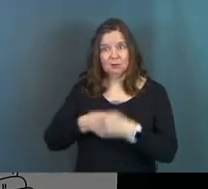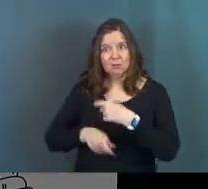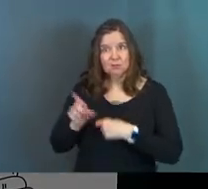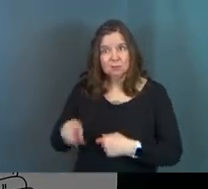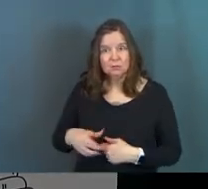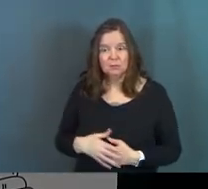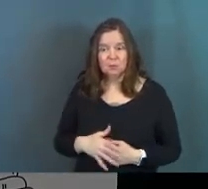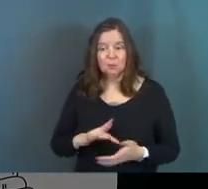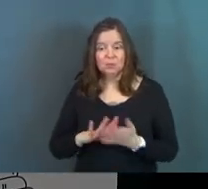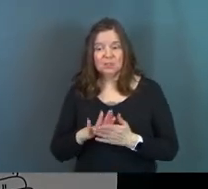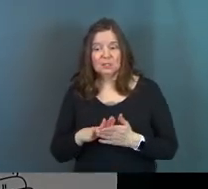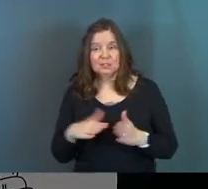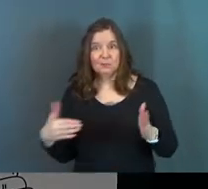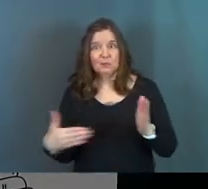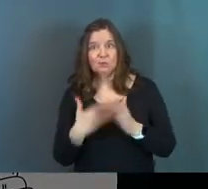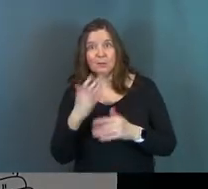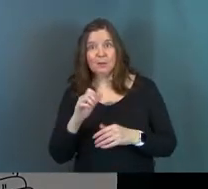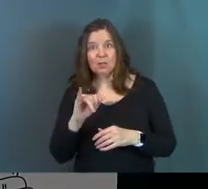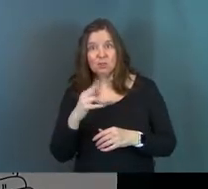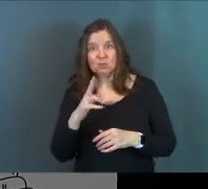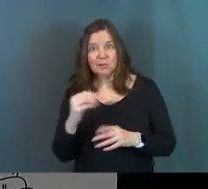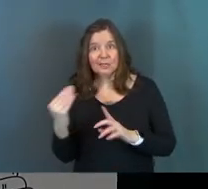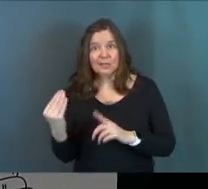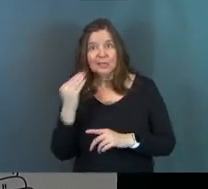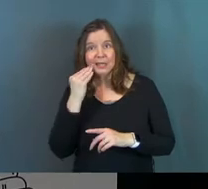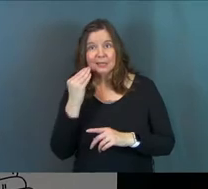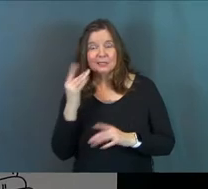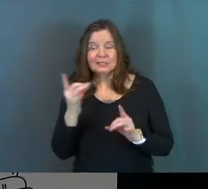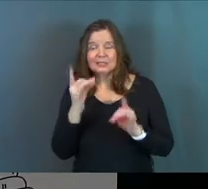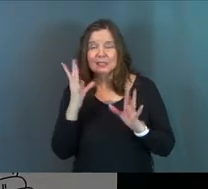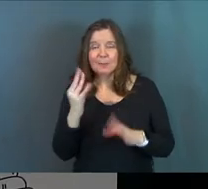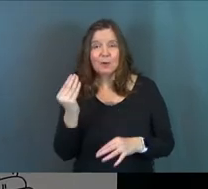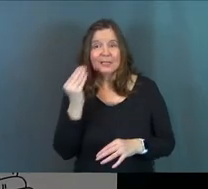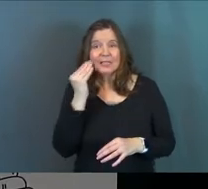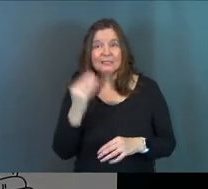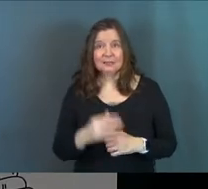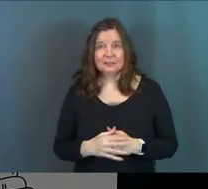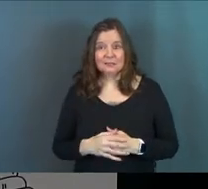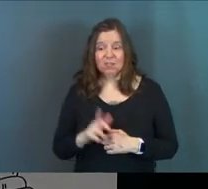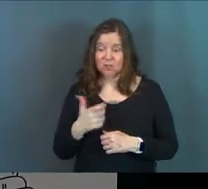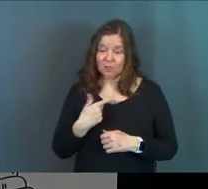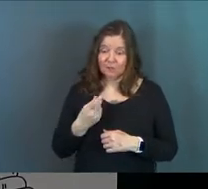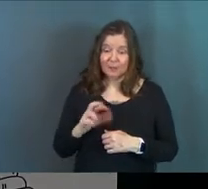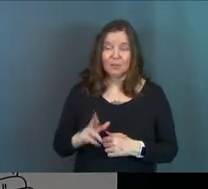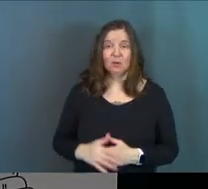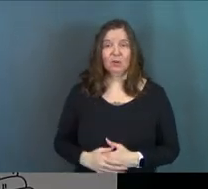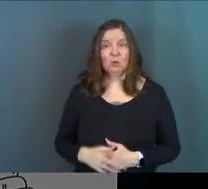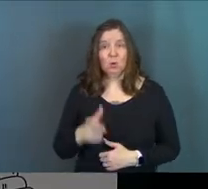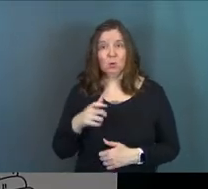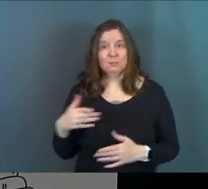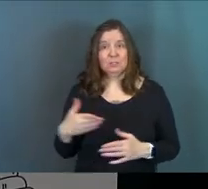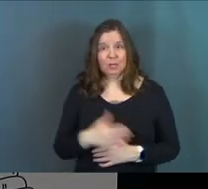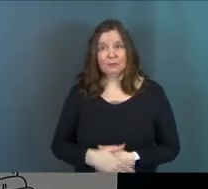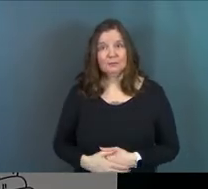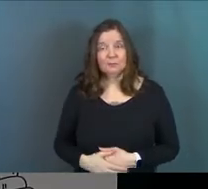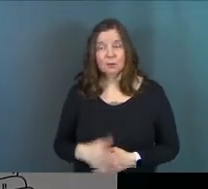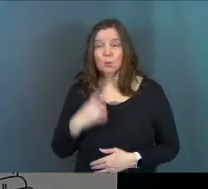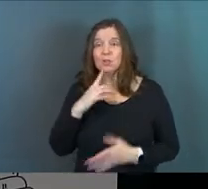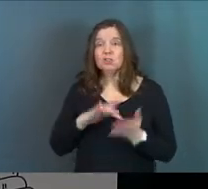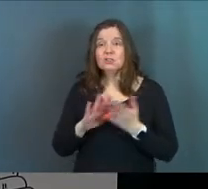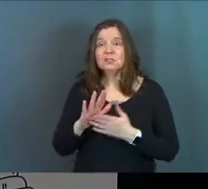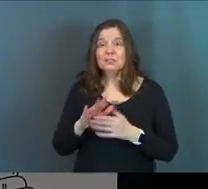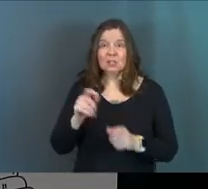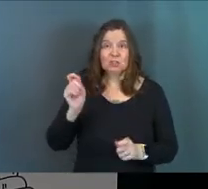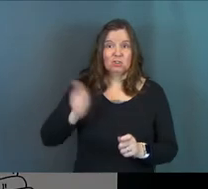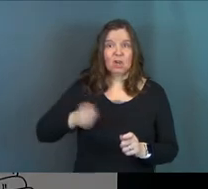When Jesus is betrayed by Judas and given a kiss, a terrible kiss, should have been Peter who was betrayed. When Jesus